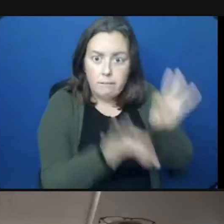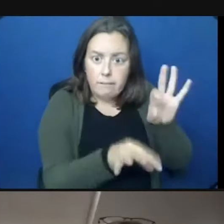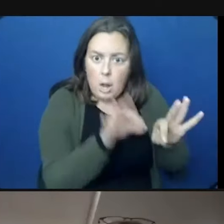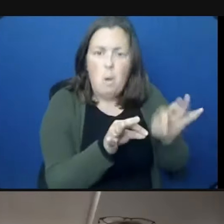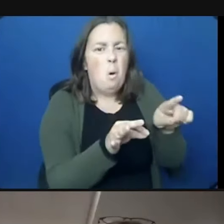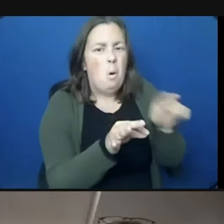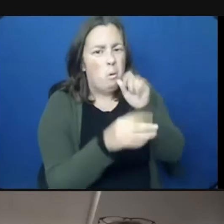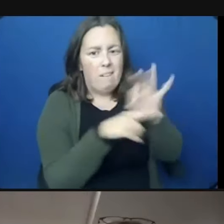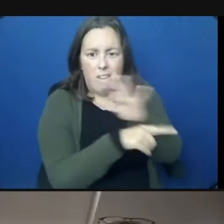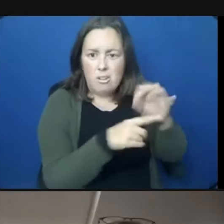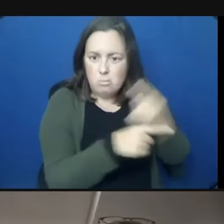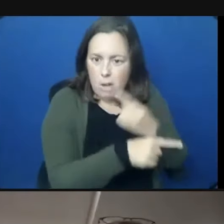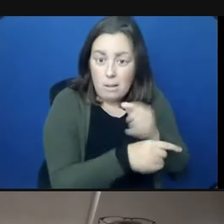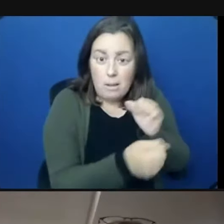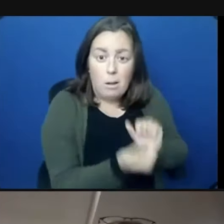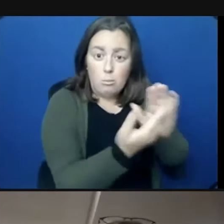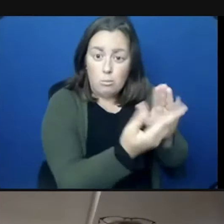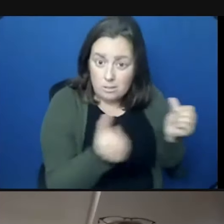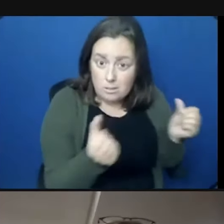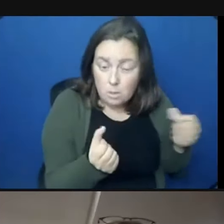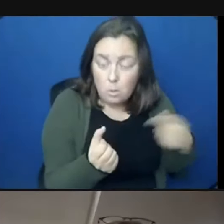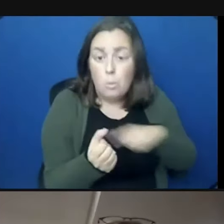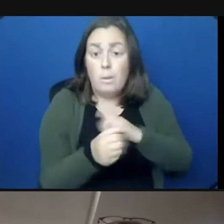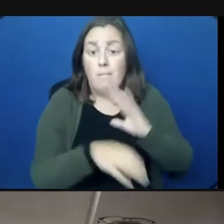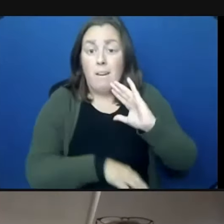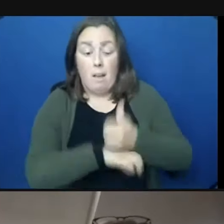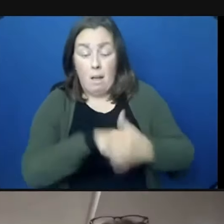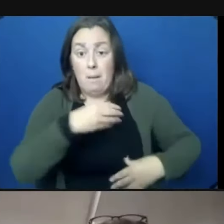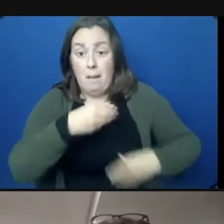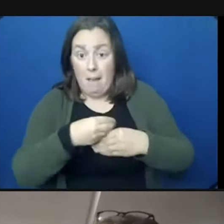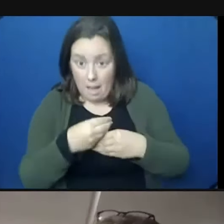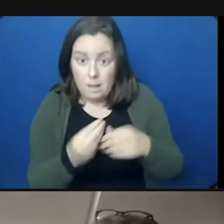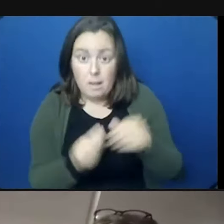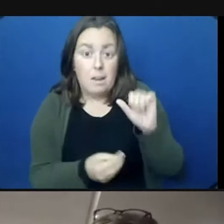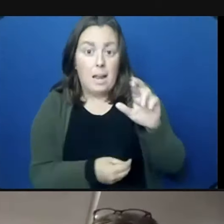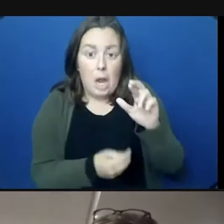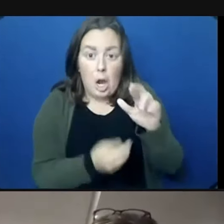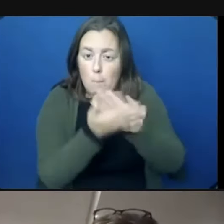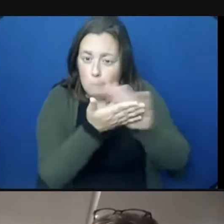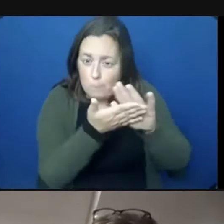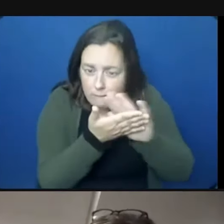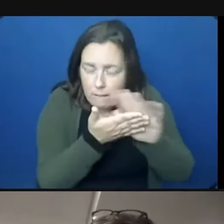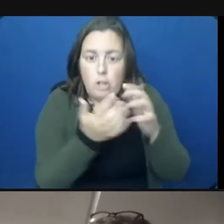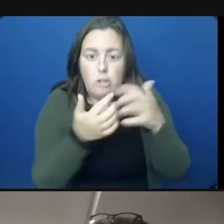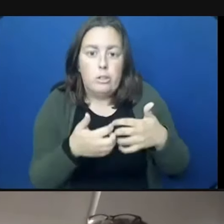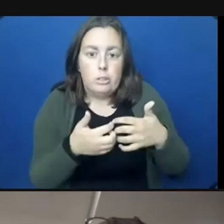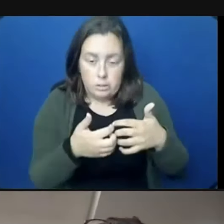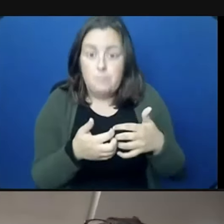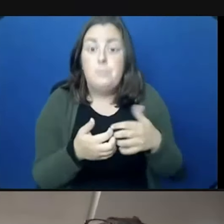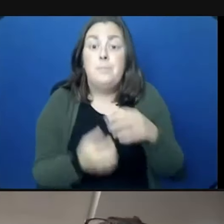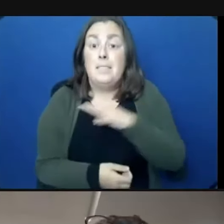addressed. We've added air providers to every room where pre-K students would be in. KN95 masks are available to any staff member.